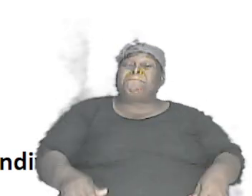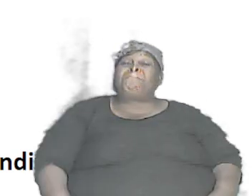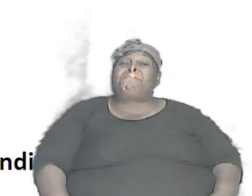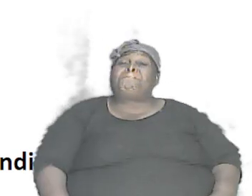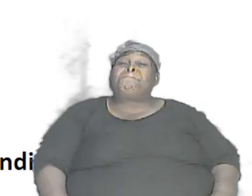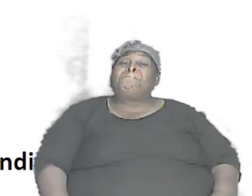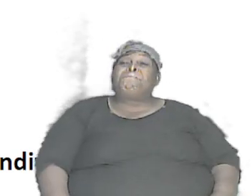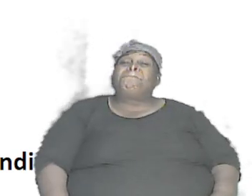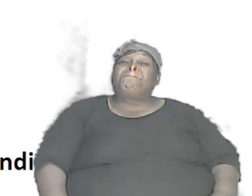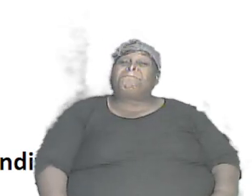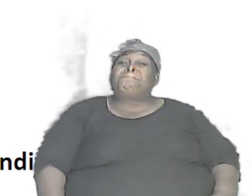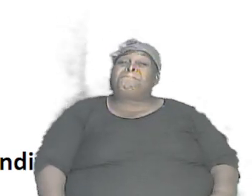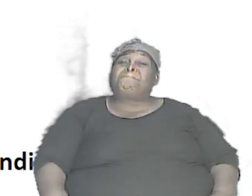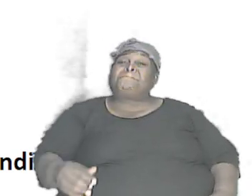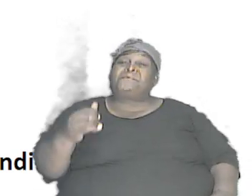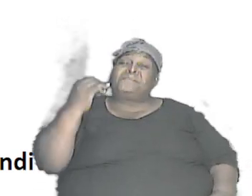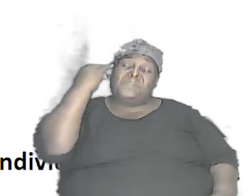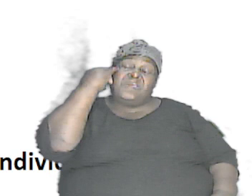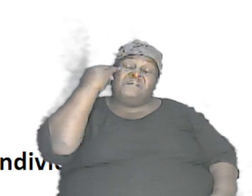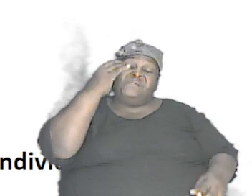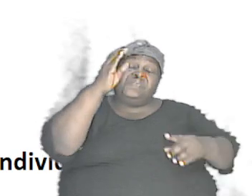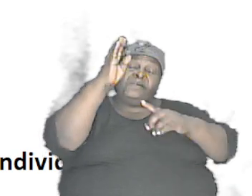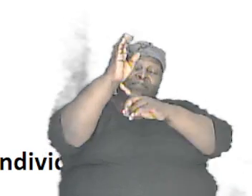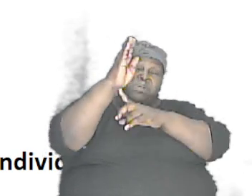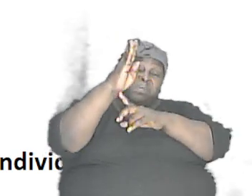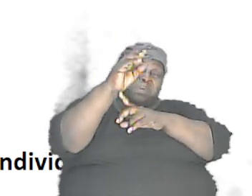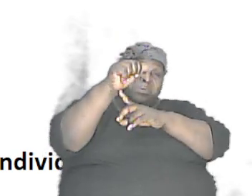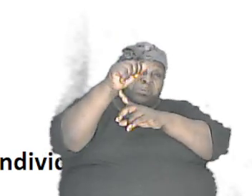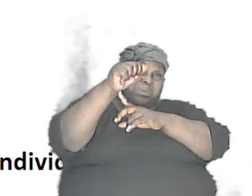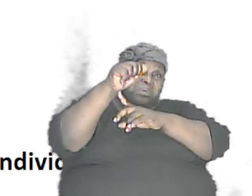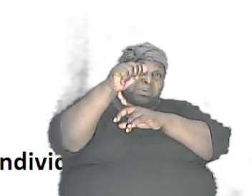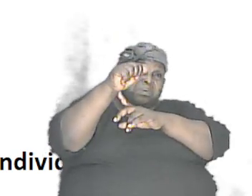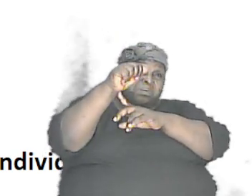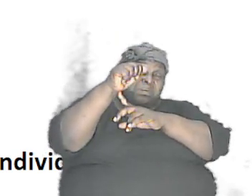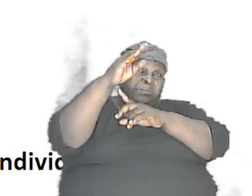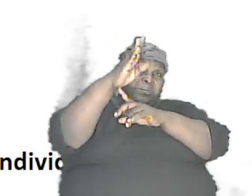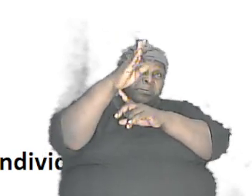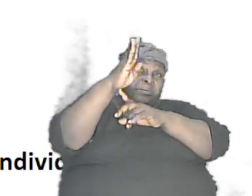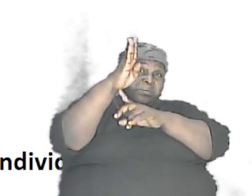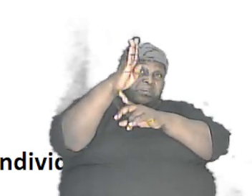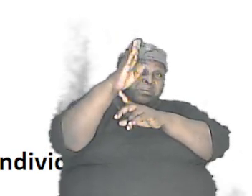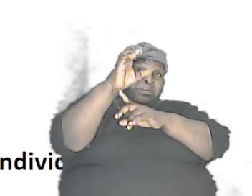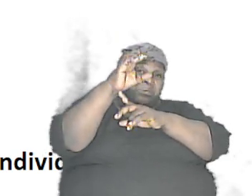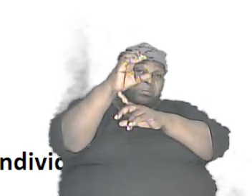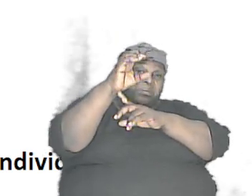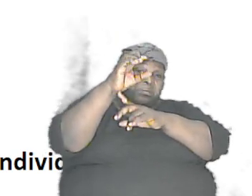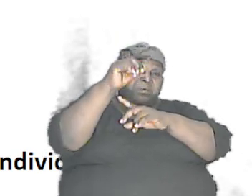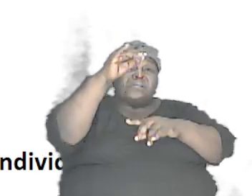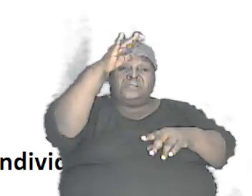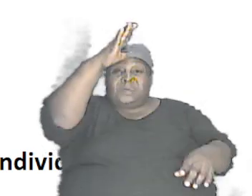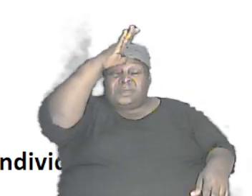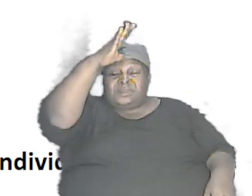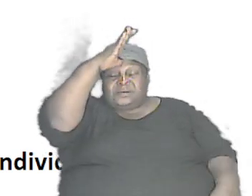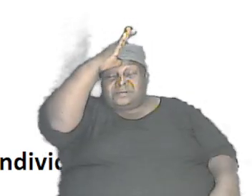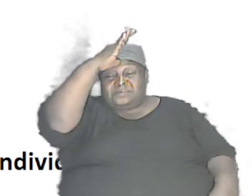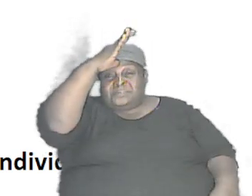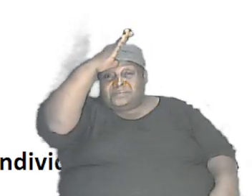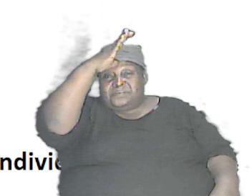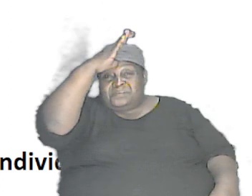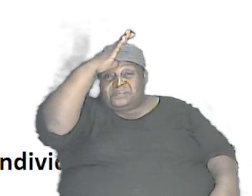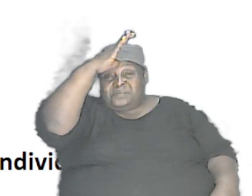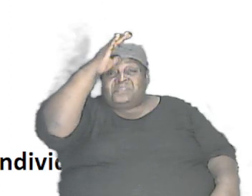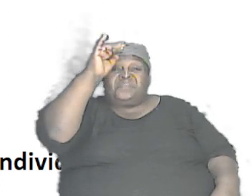the big A was daddy's big A and the big B was daddy's big B, and the big C was daddy's big C,